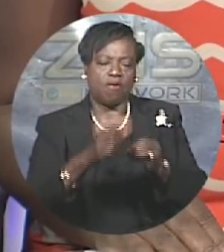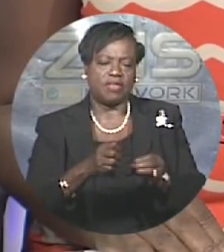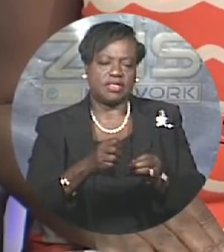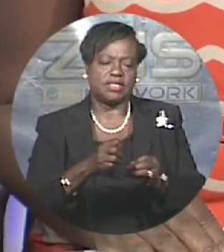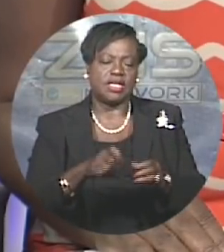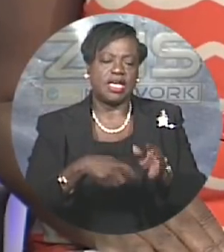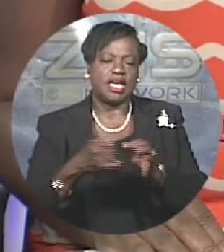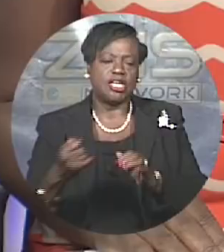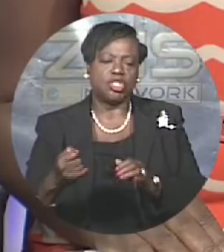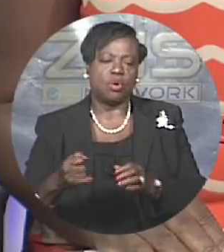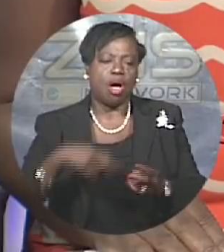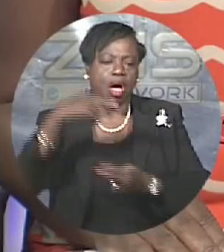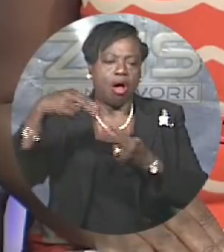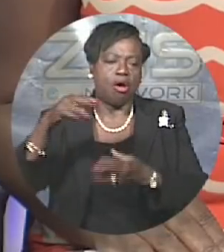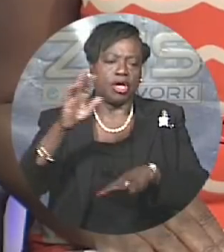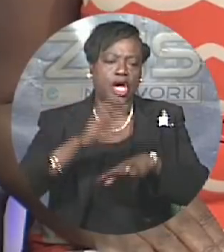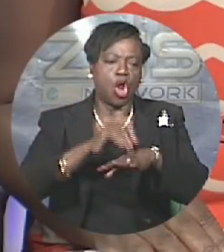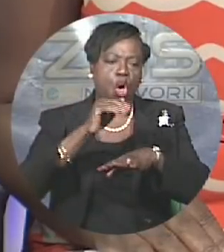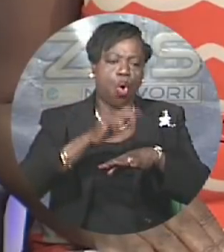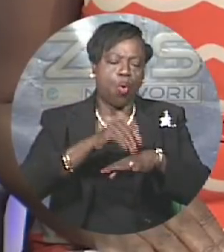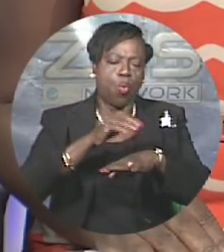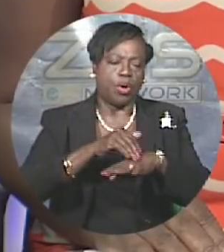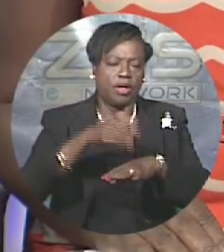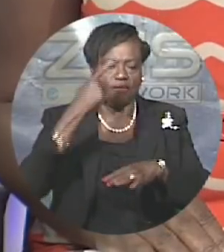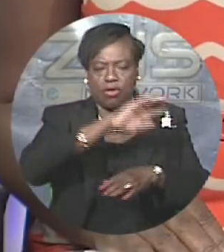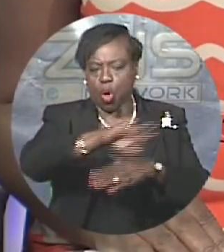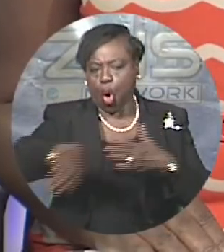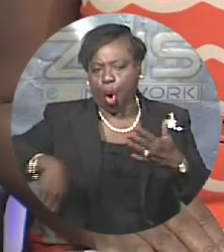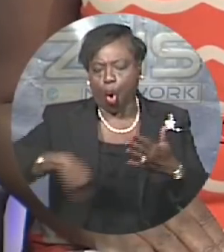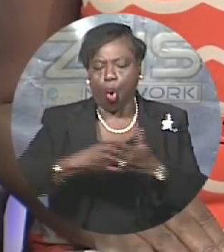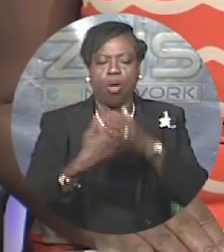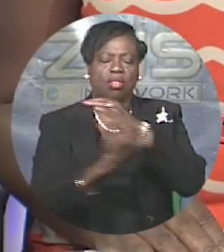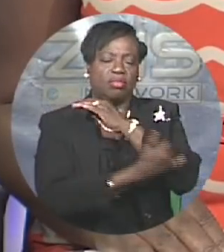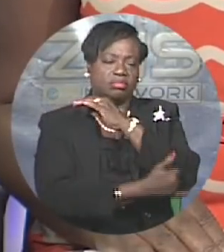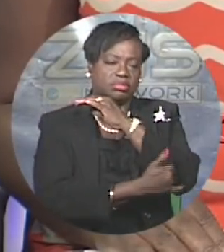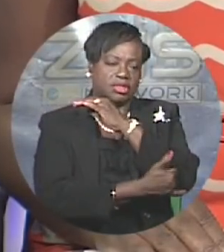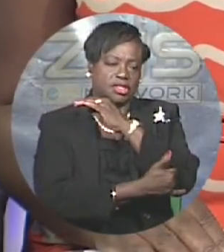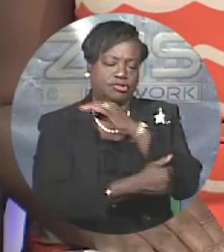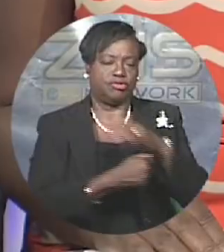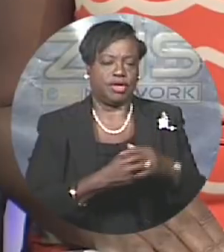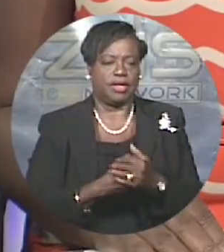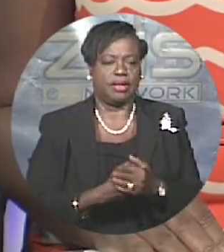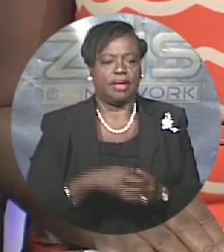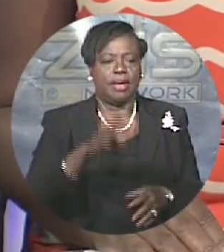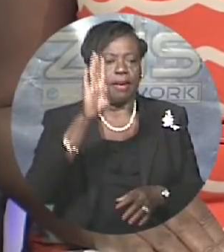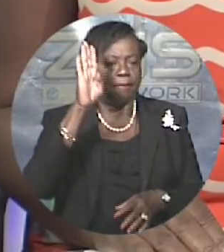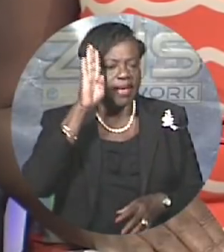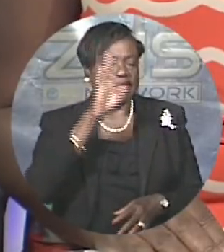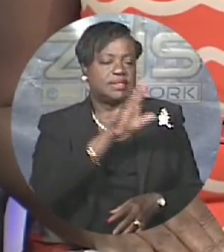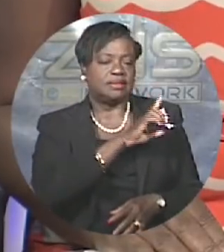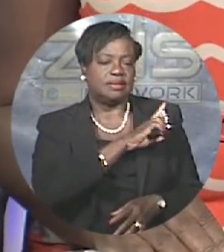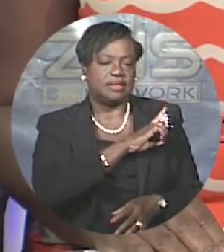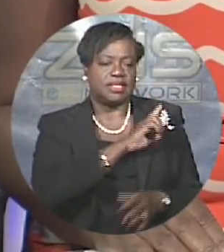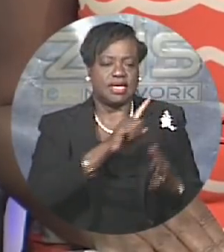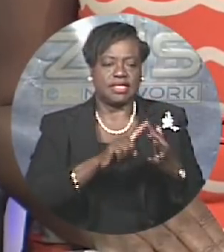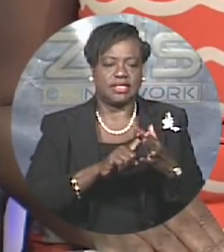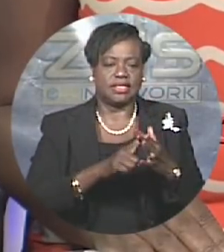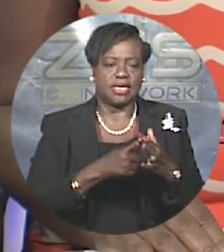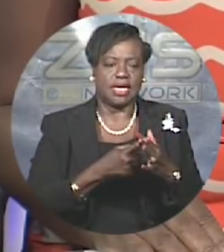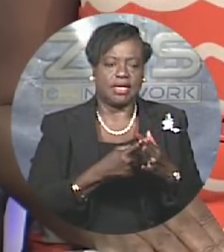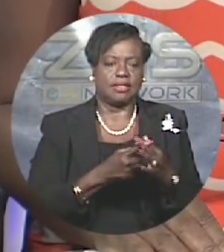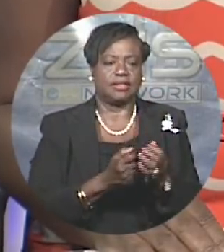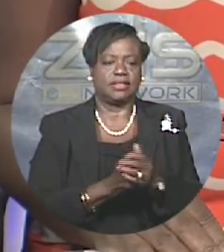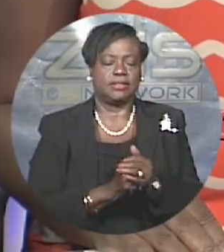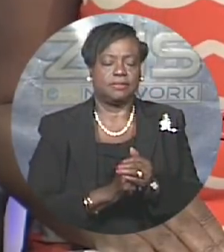entire country as Hurricane Irma approaches the Bahamas. Chief meteorologist Basil Dean starts our team storm coverage tonight with the latest